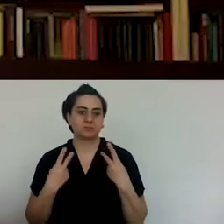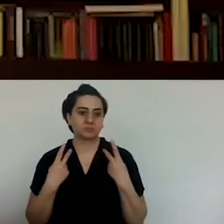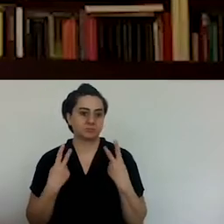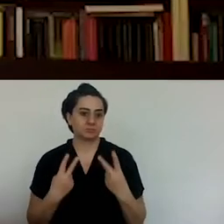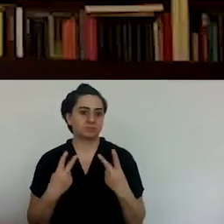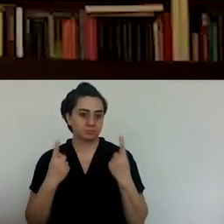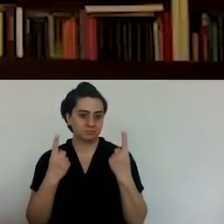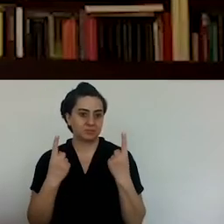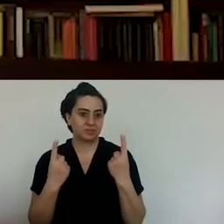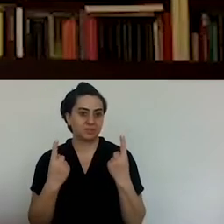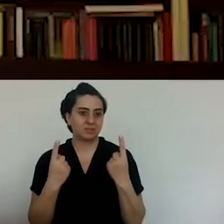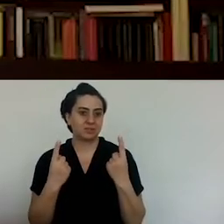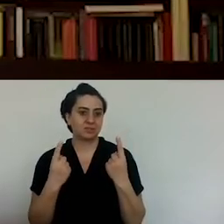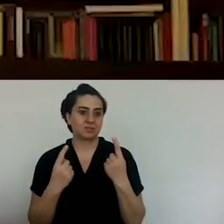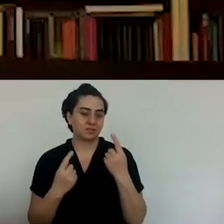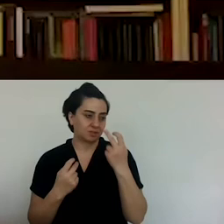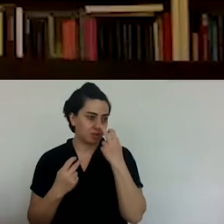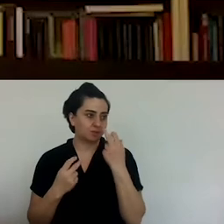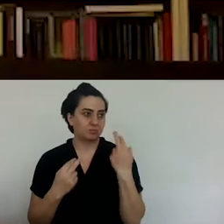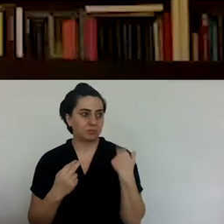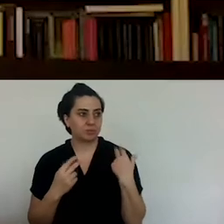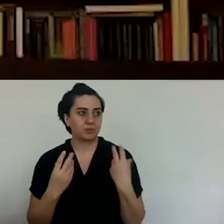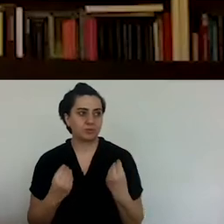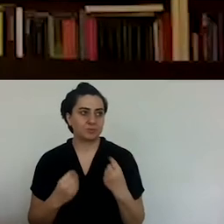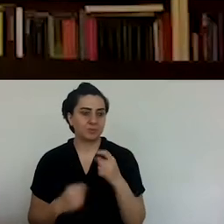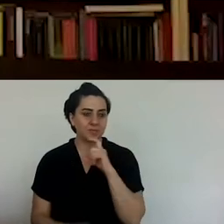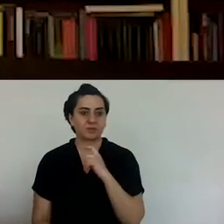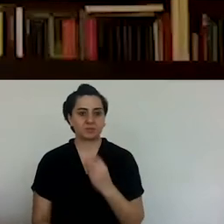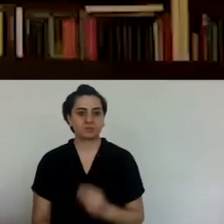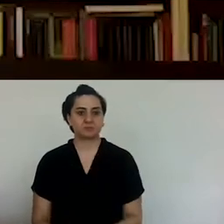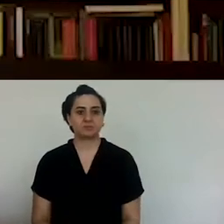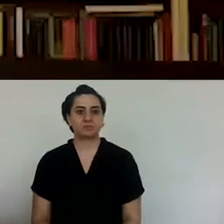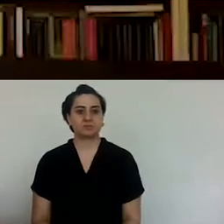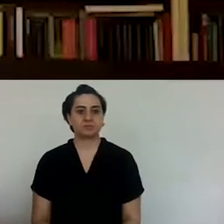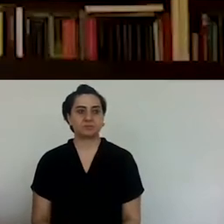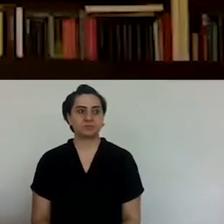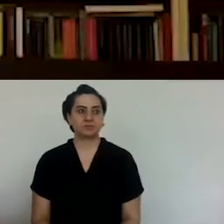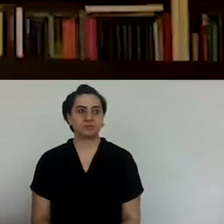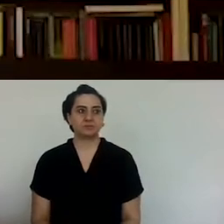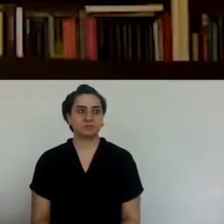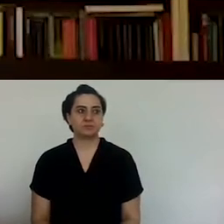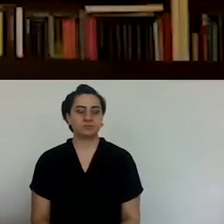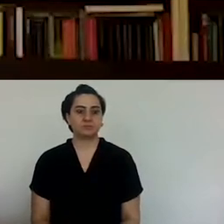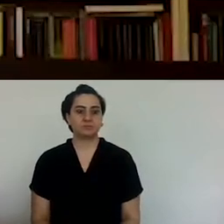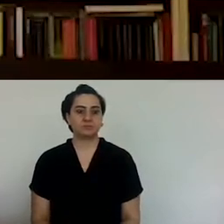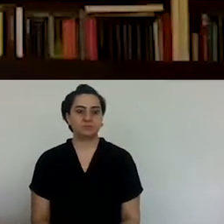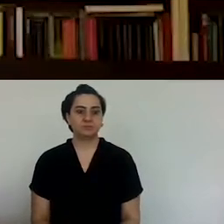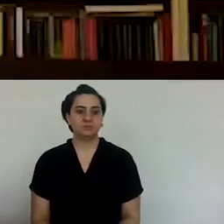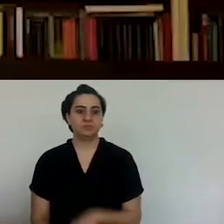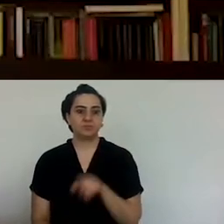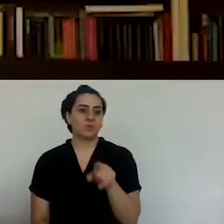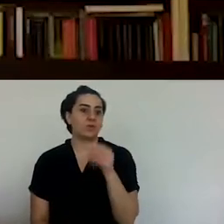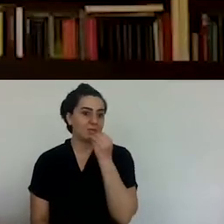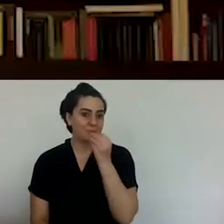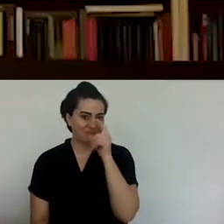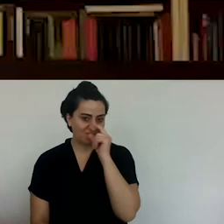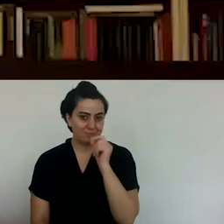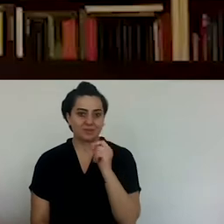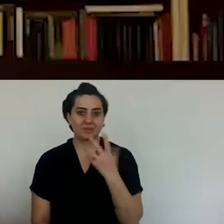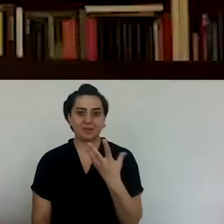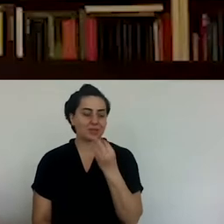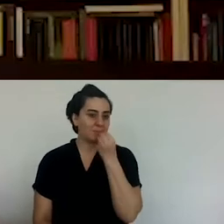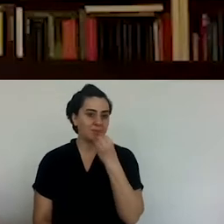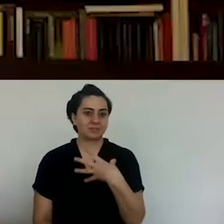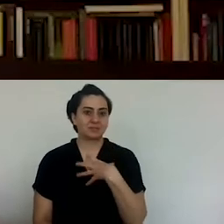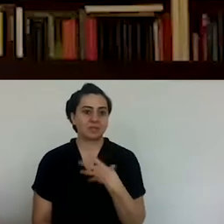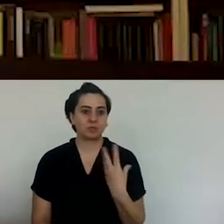are, as a matter of fact, just a sort of a deception, because